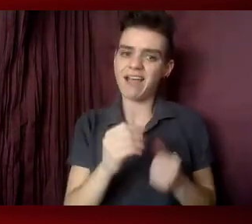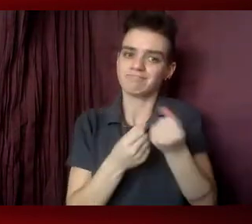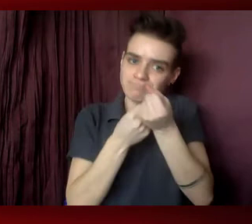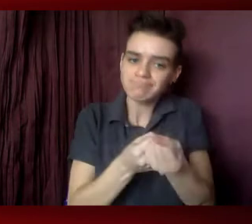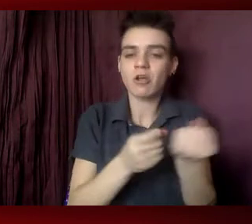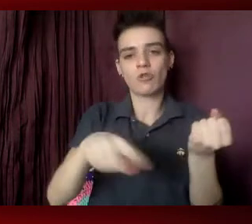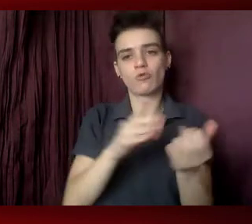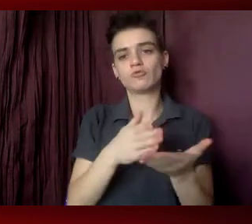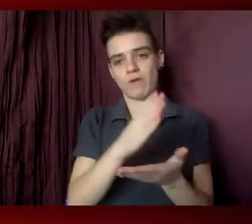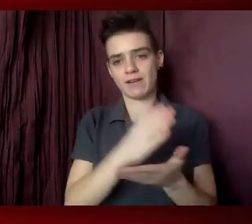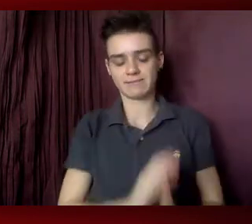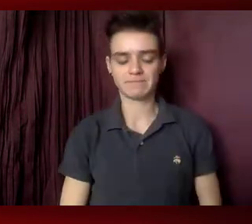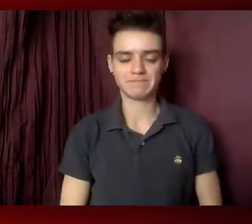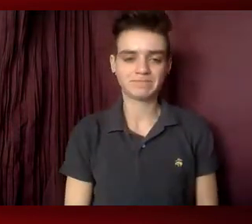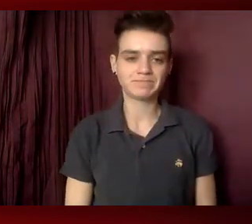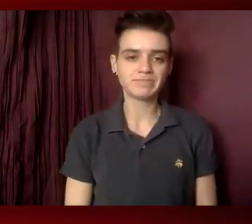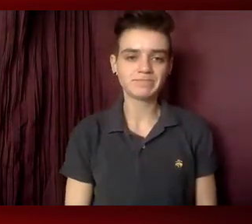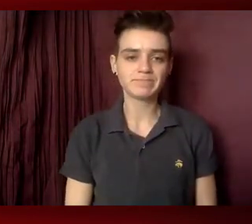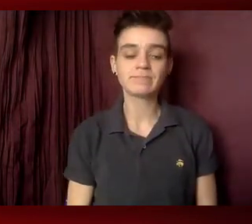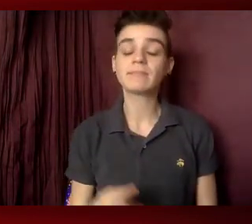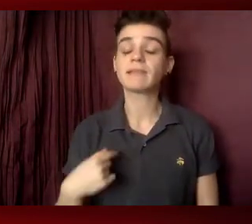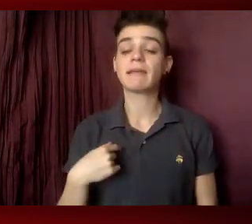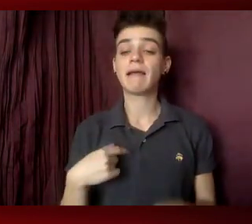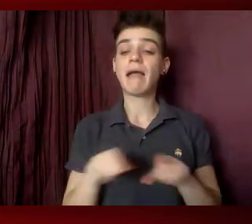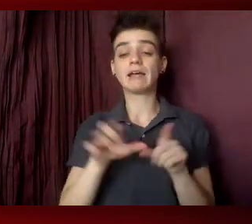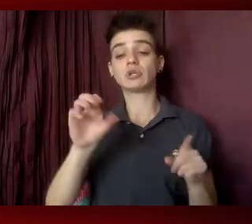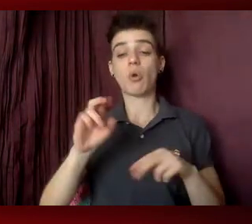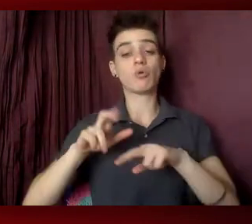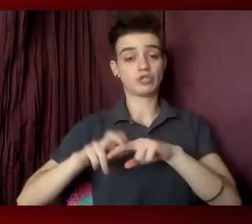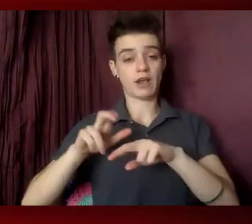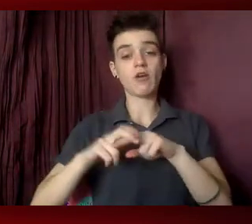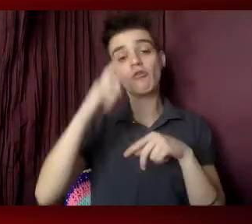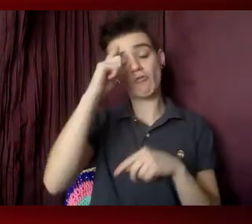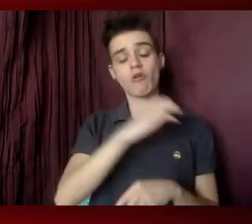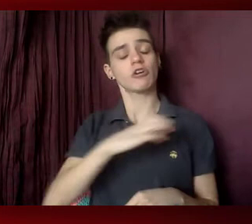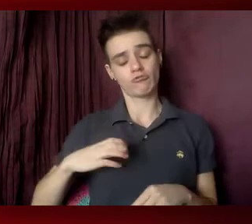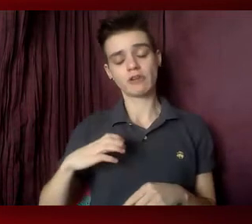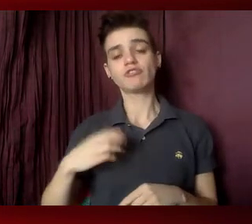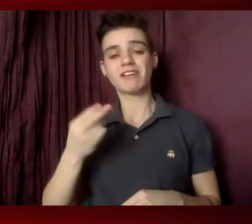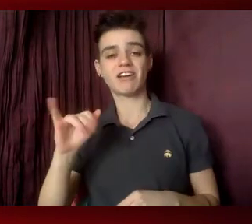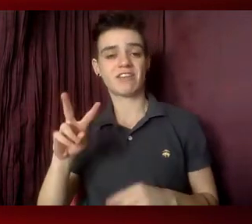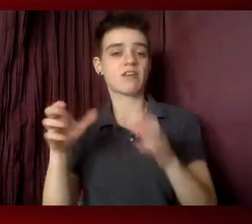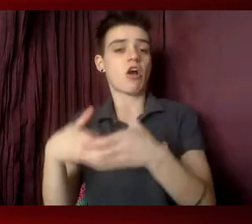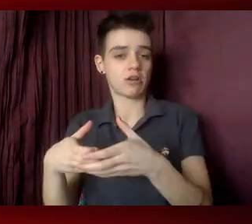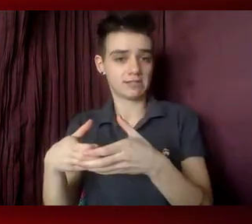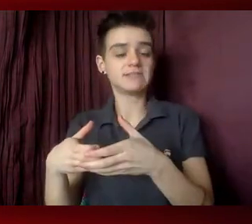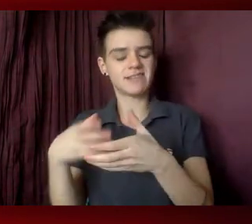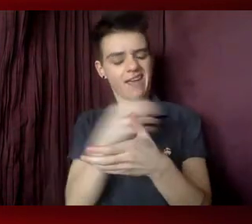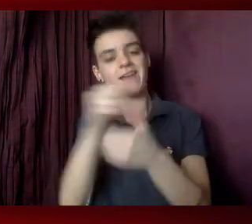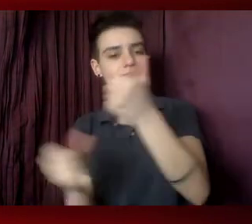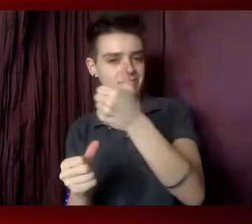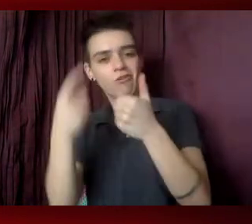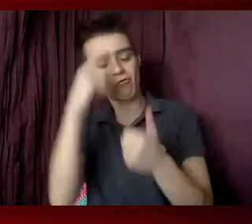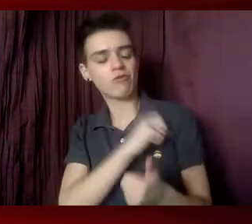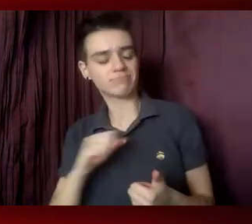by HIV. As co-chair of the Congressional HIV Caucus and chair of the House Appropriation Subcommittee on State and Foreign